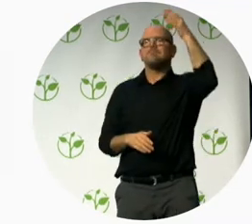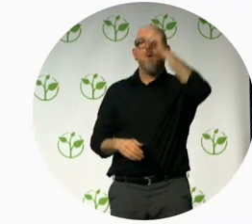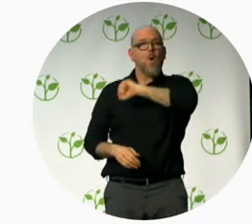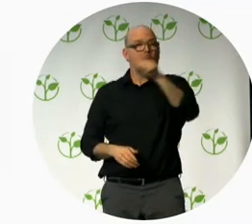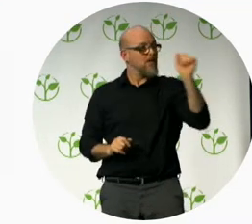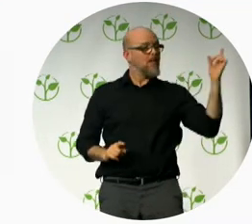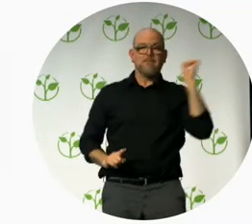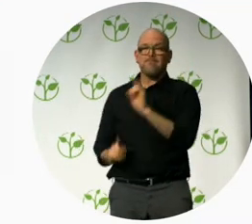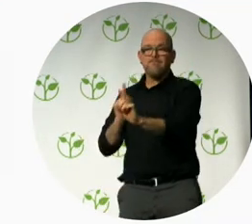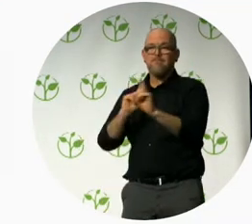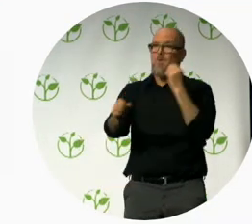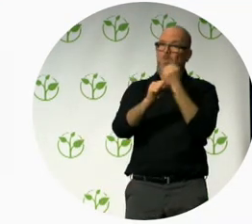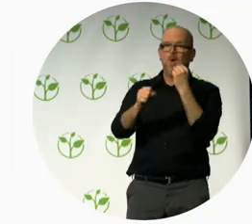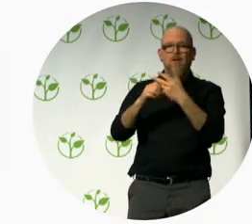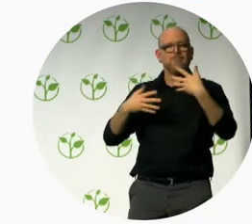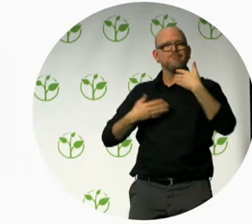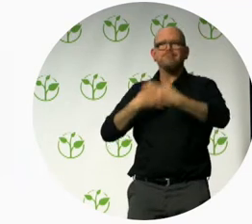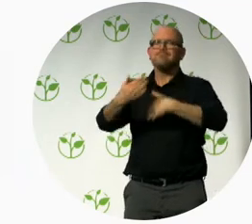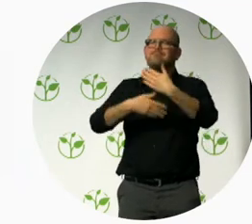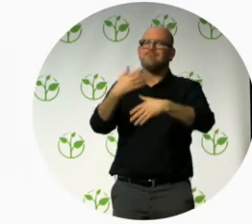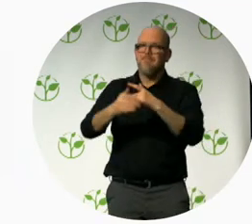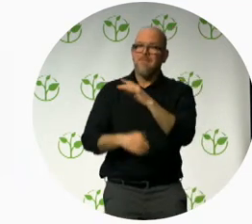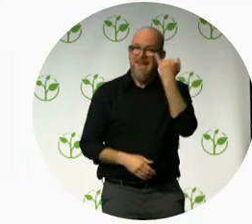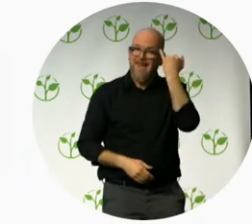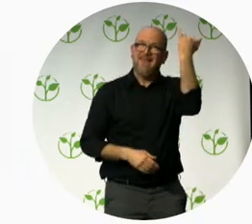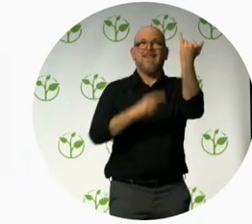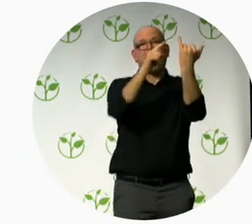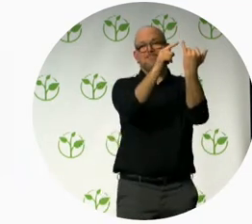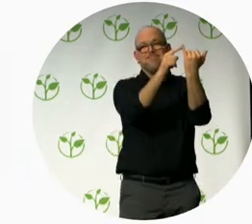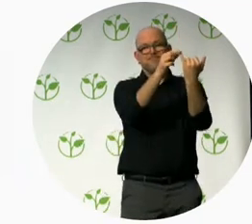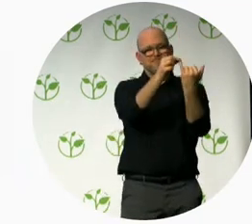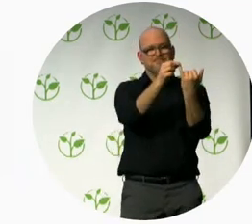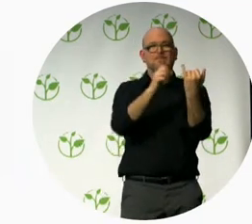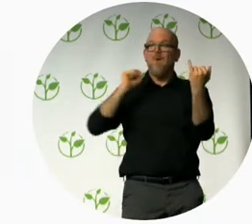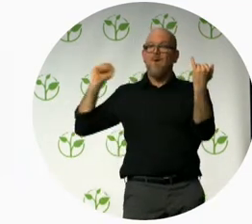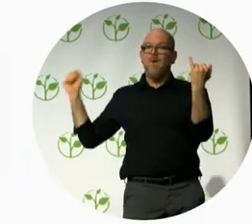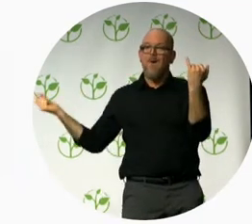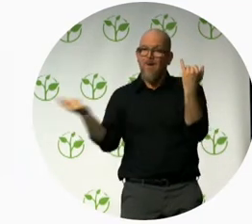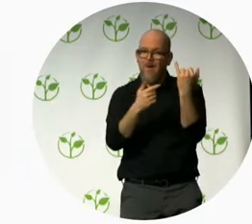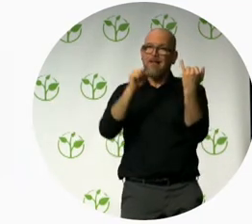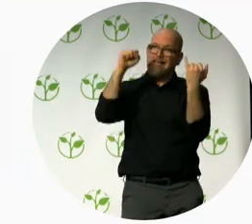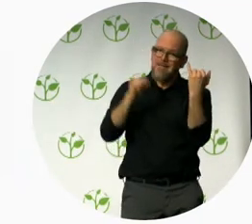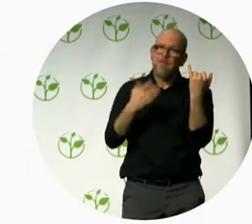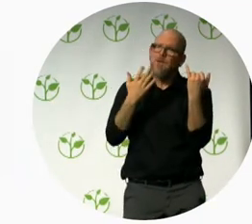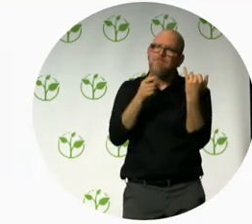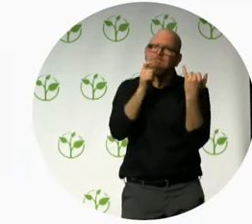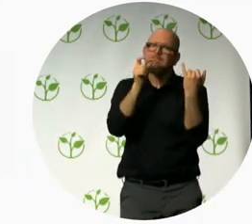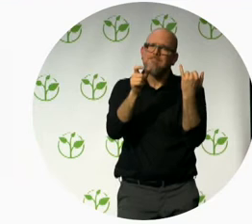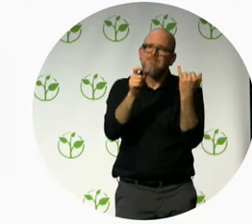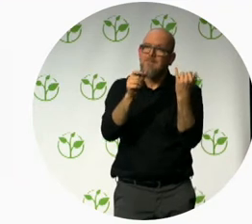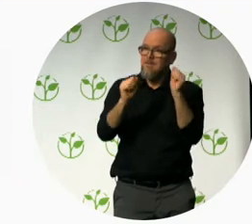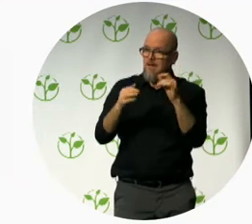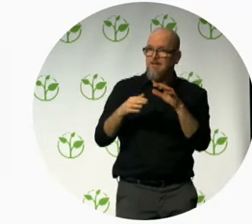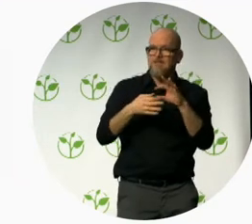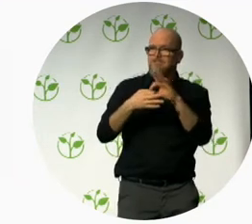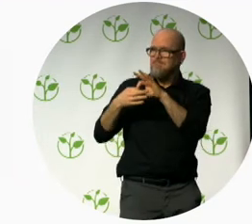is to make sure that all means that are taking place between the organization and its clients